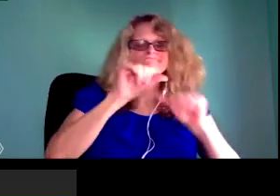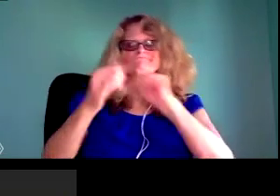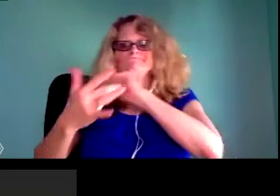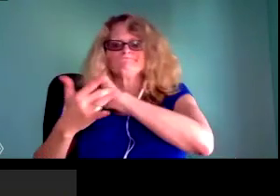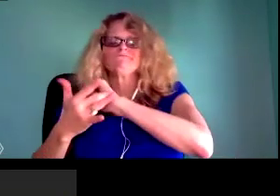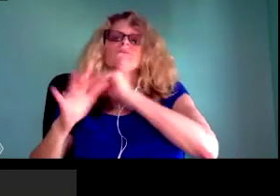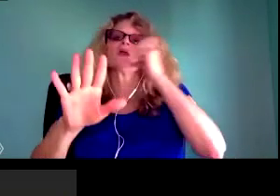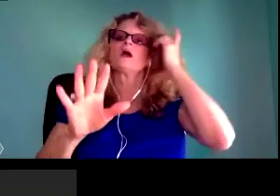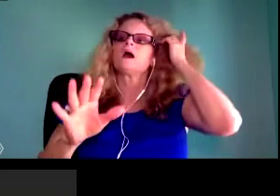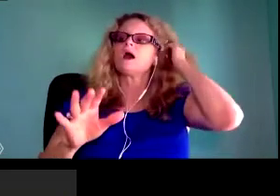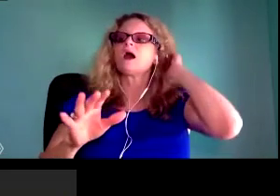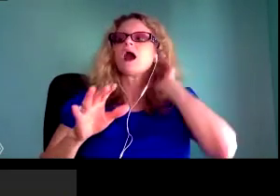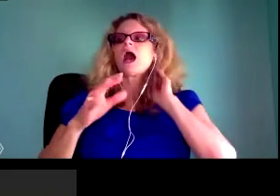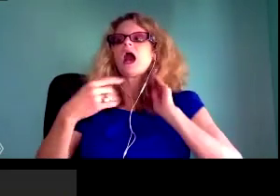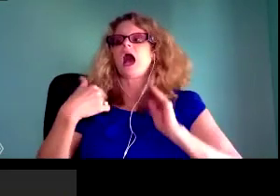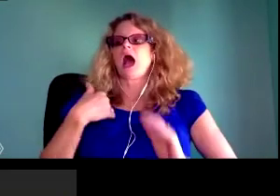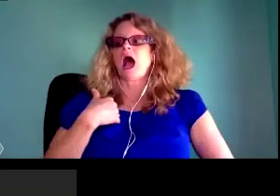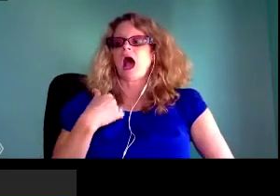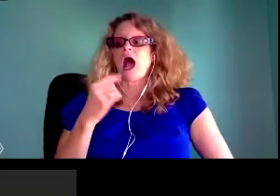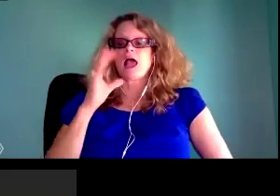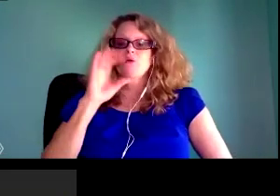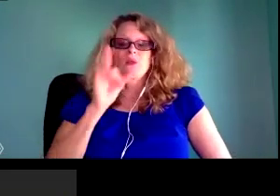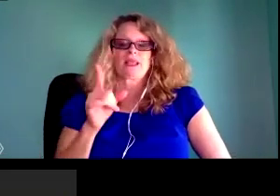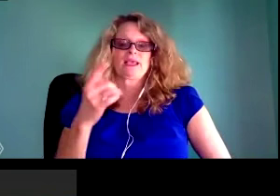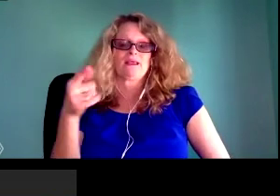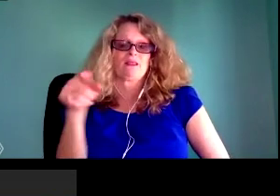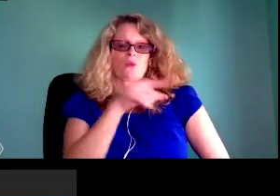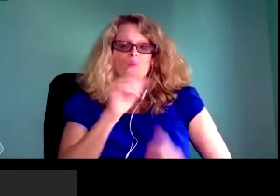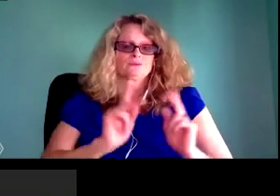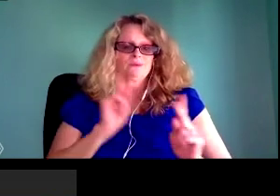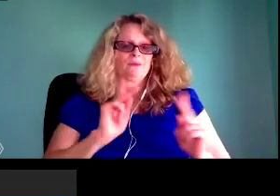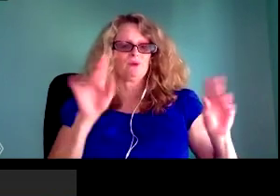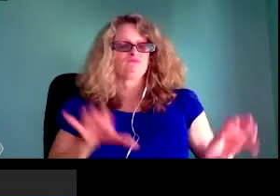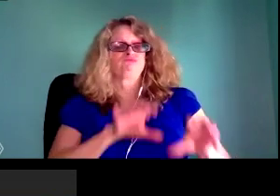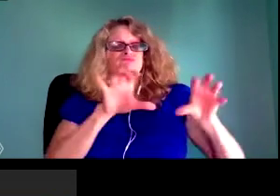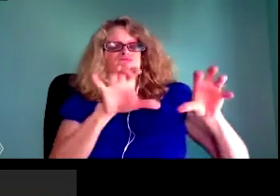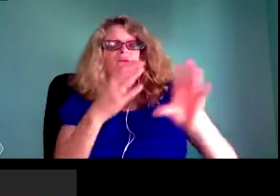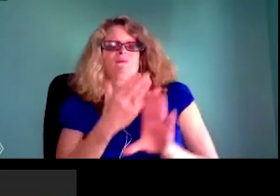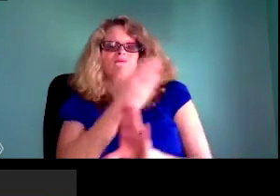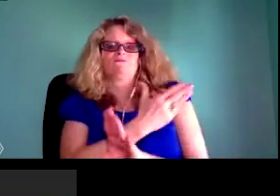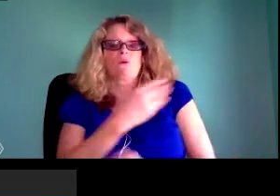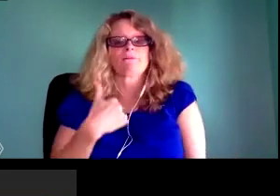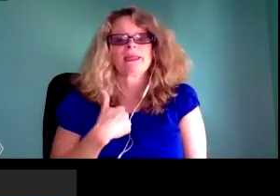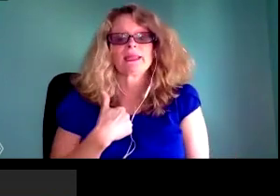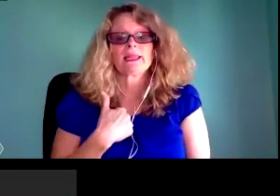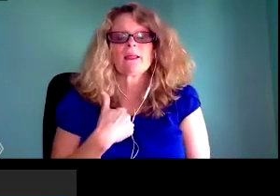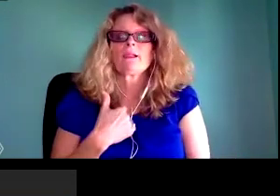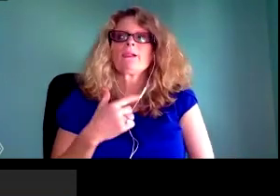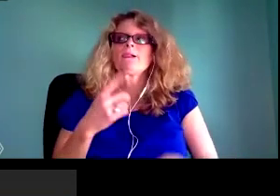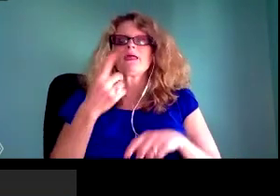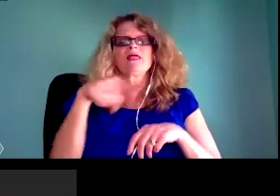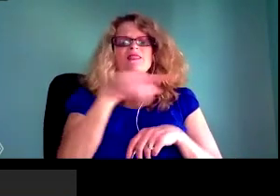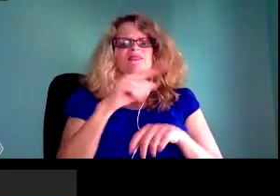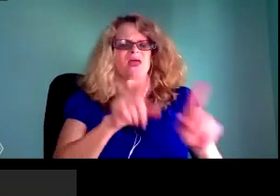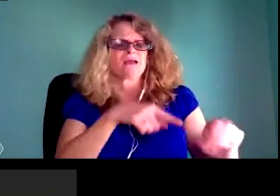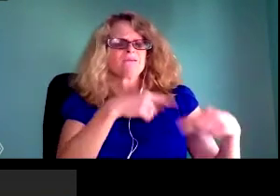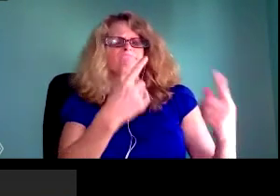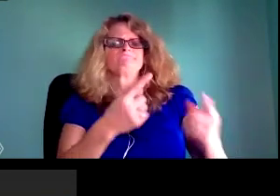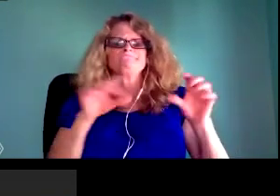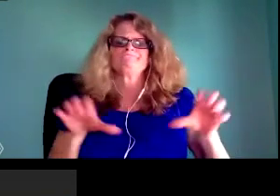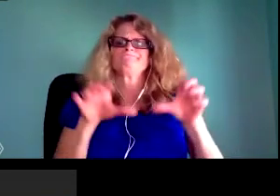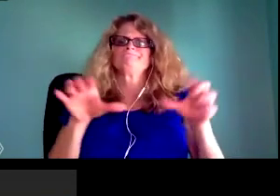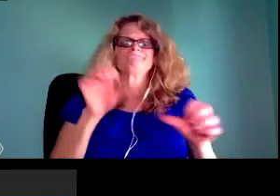are, let's say, technology is beta tested upon them who have very little ability or